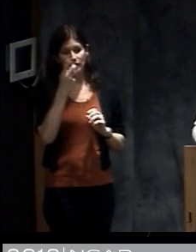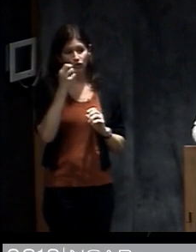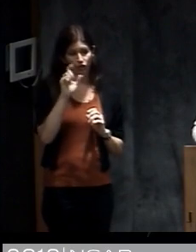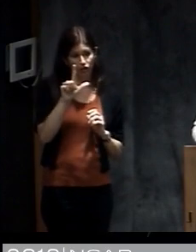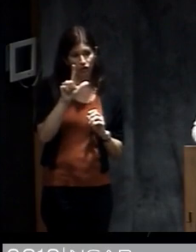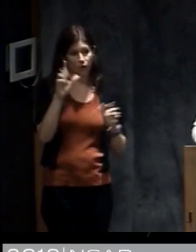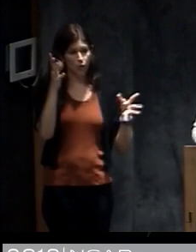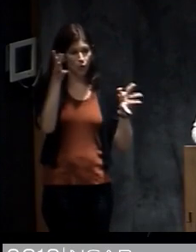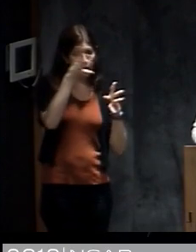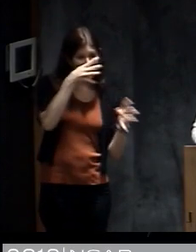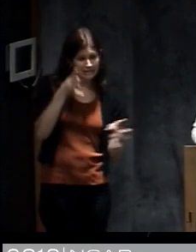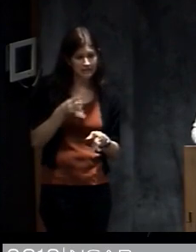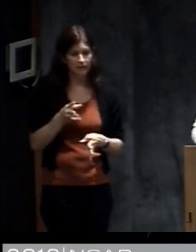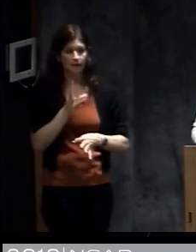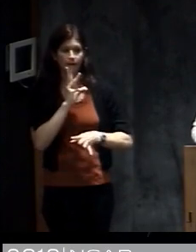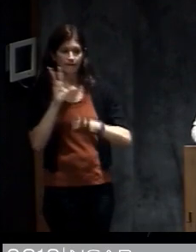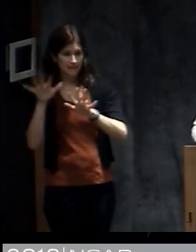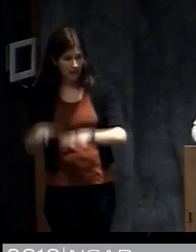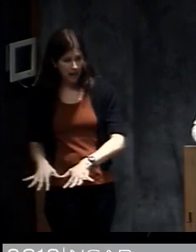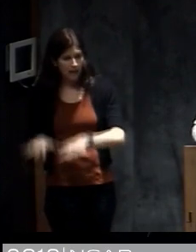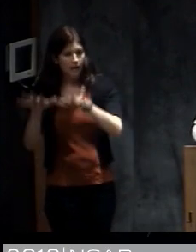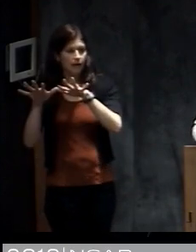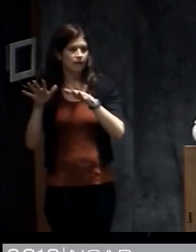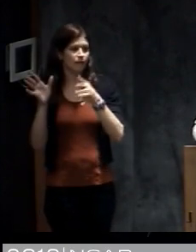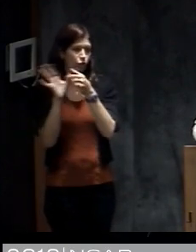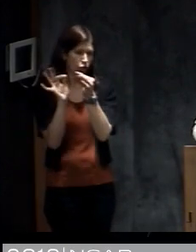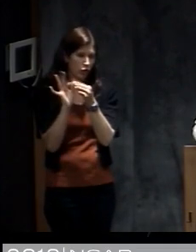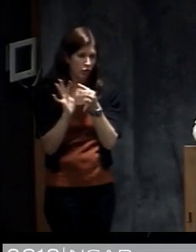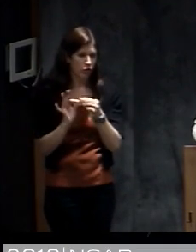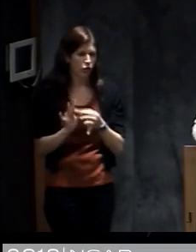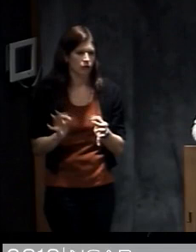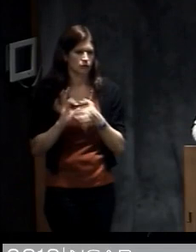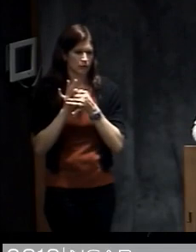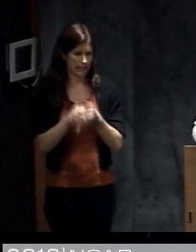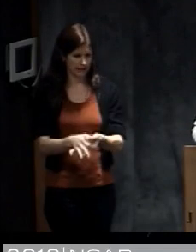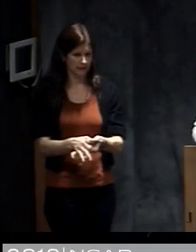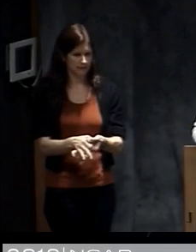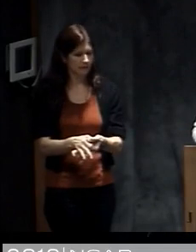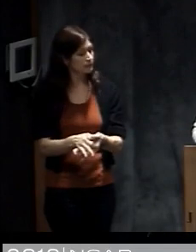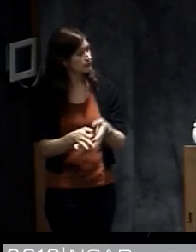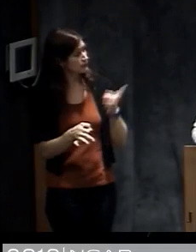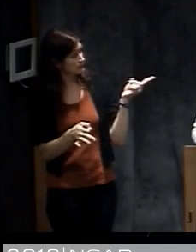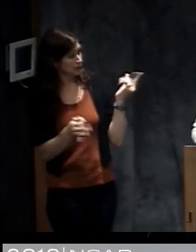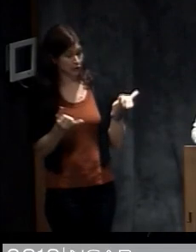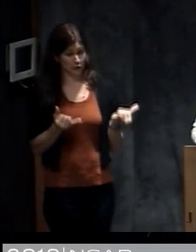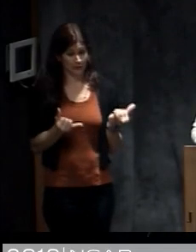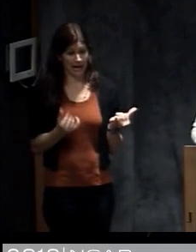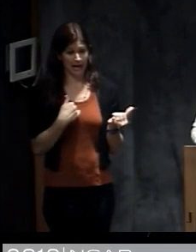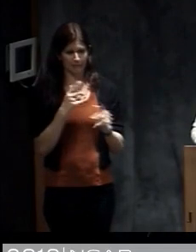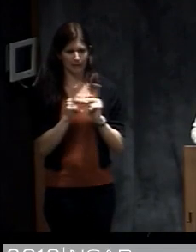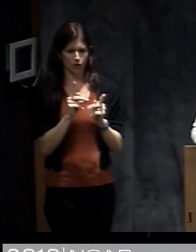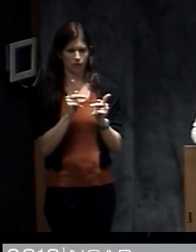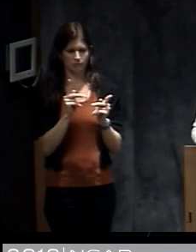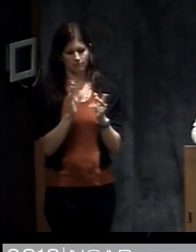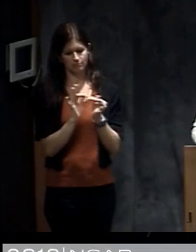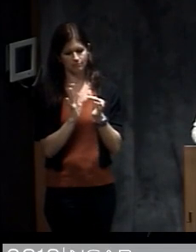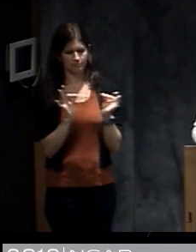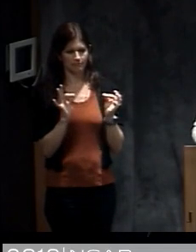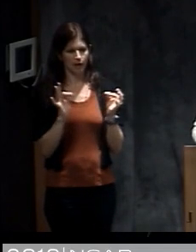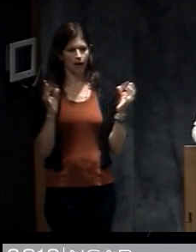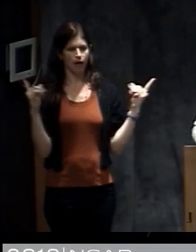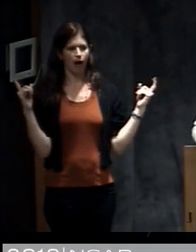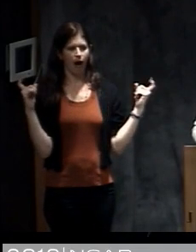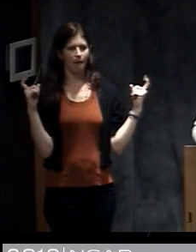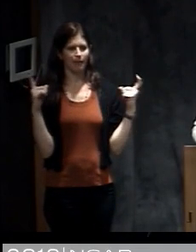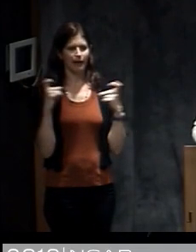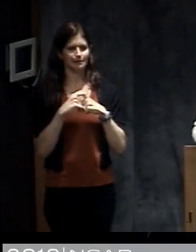storm surge flooding, of course all kinds of different graphics and text messages related to that. And of course today we have people that are getting information much more complex ways than they